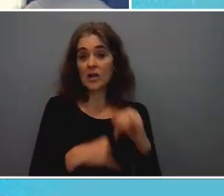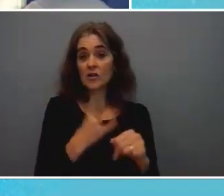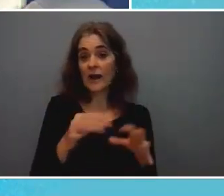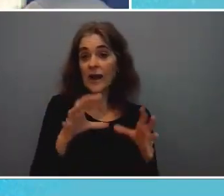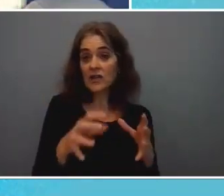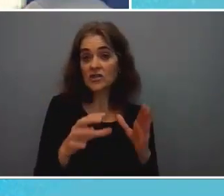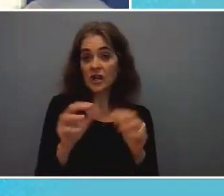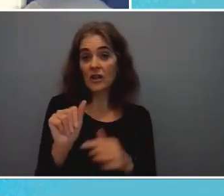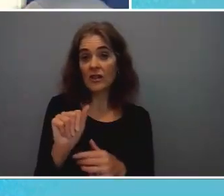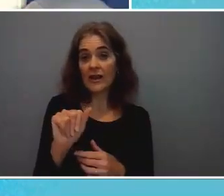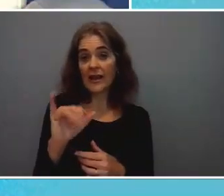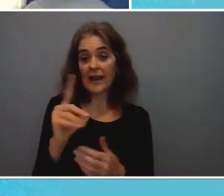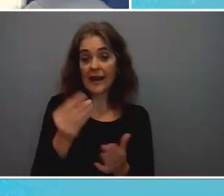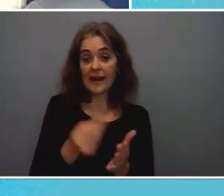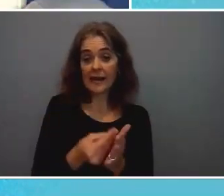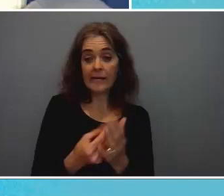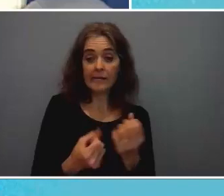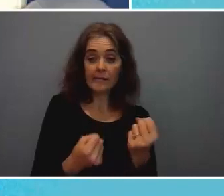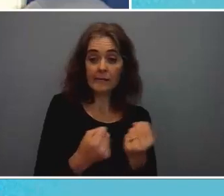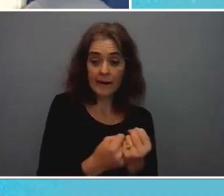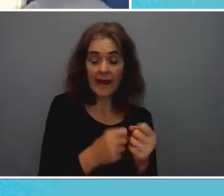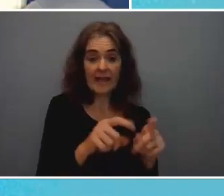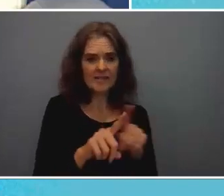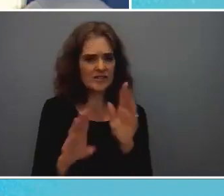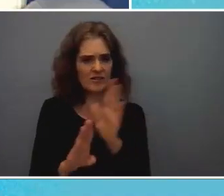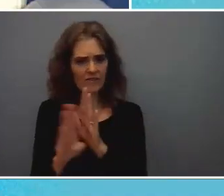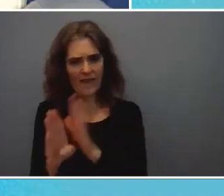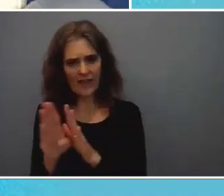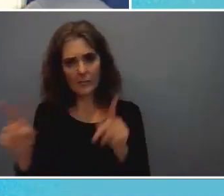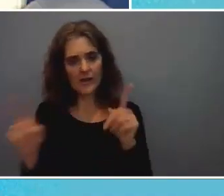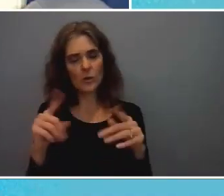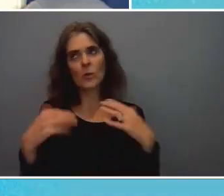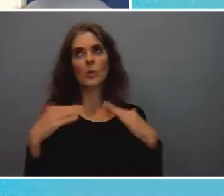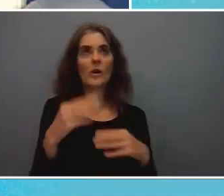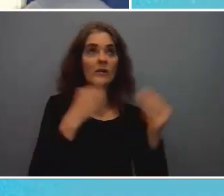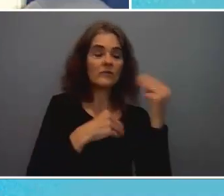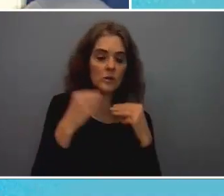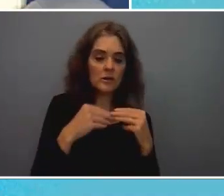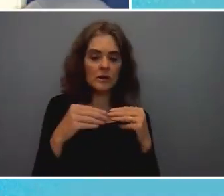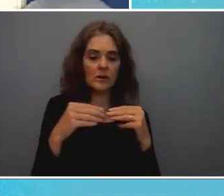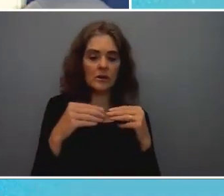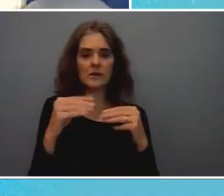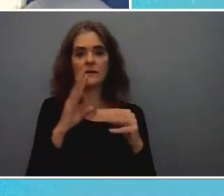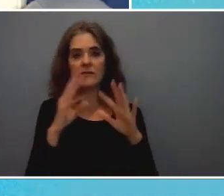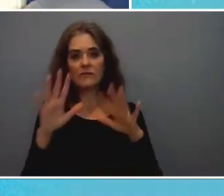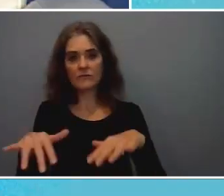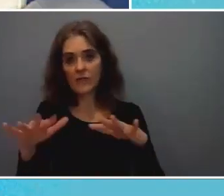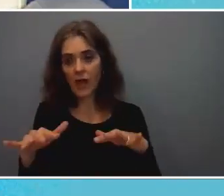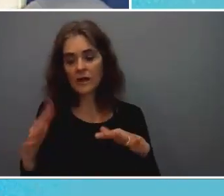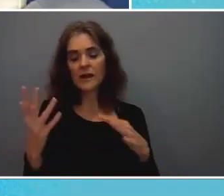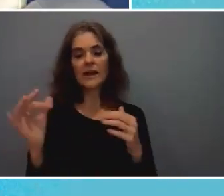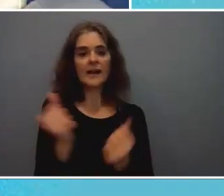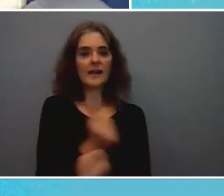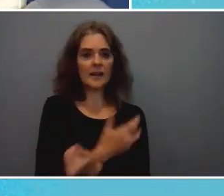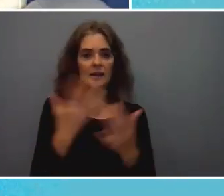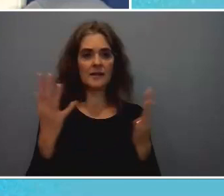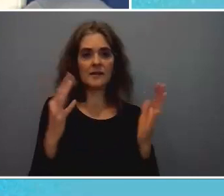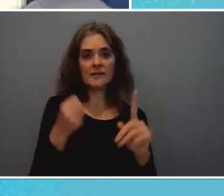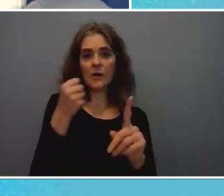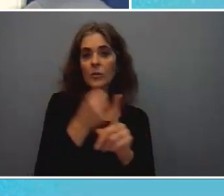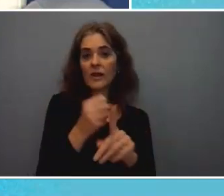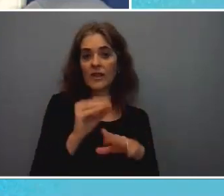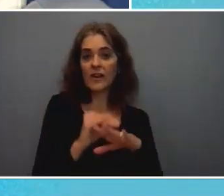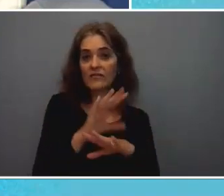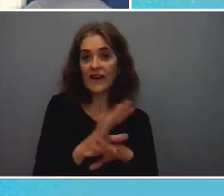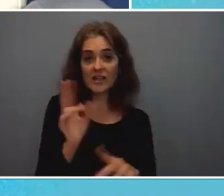even that presents a ton of diversity food flood um you know anything that needs to that affects people on the ground